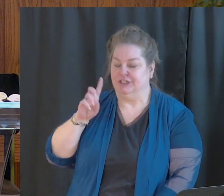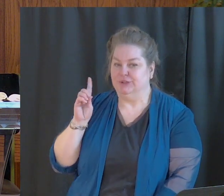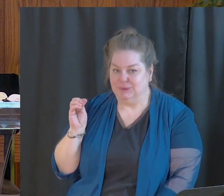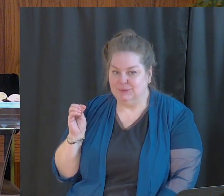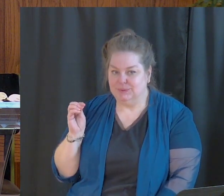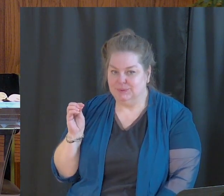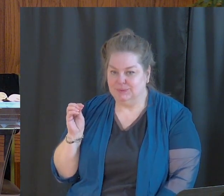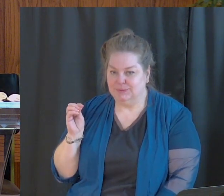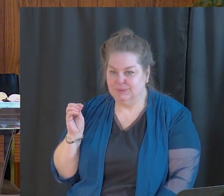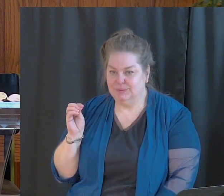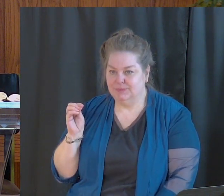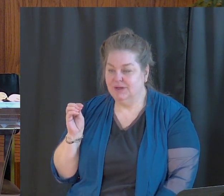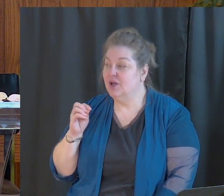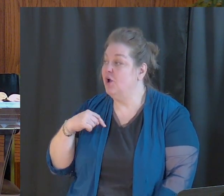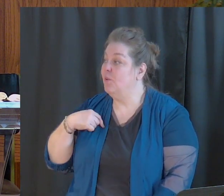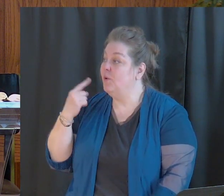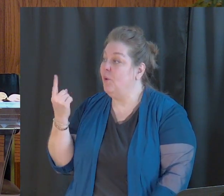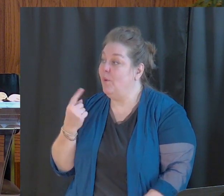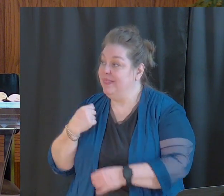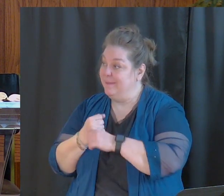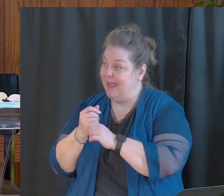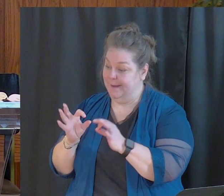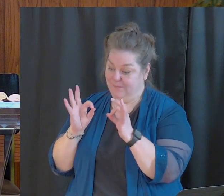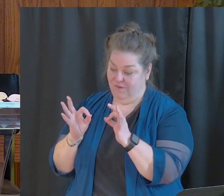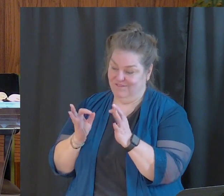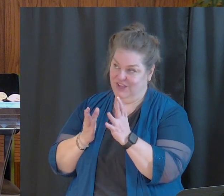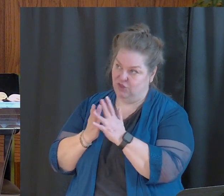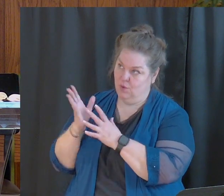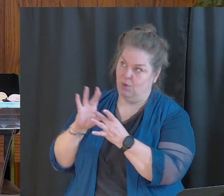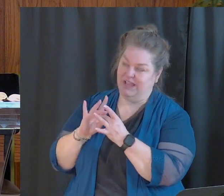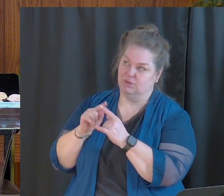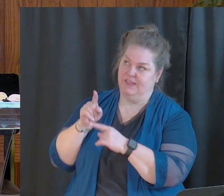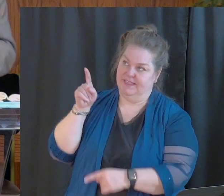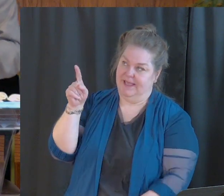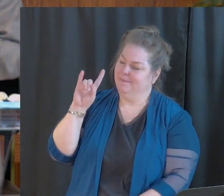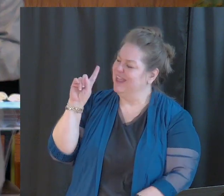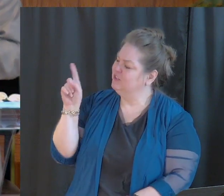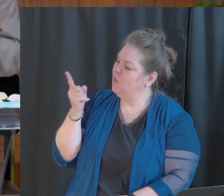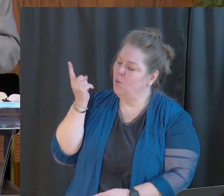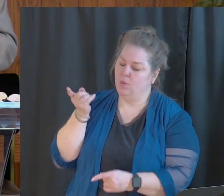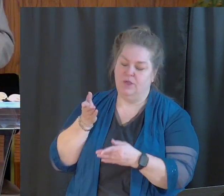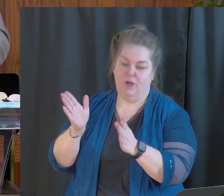And we're only made perfect through that relationship with Him and understanding of Him.